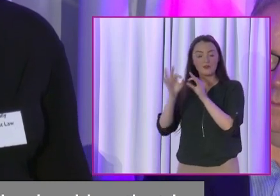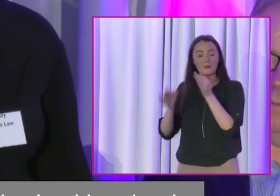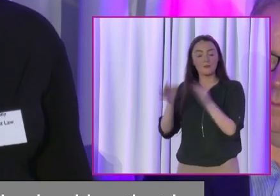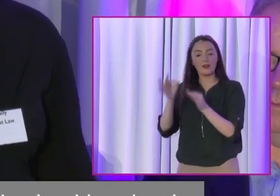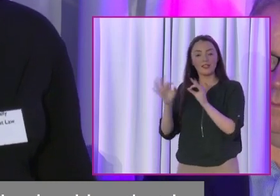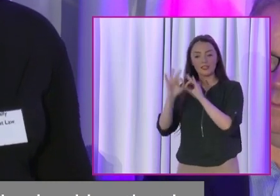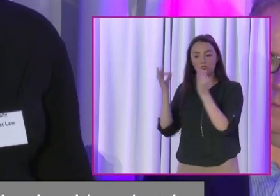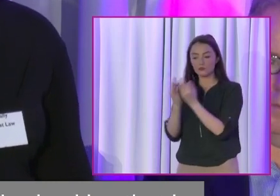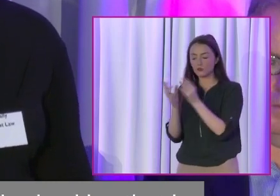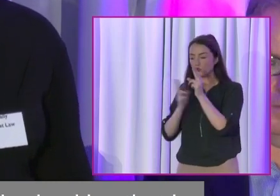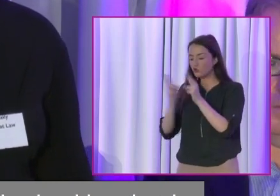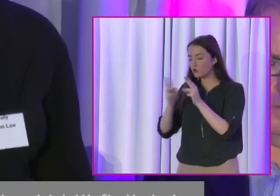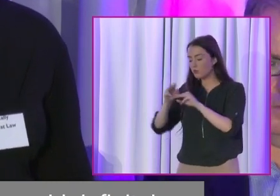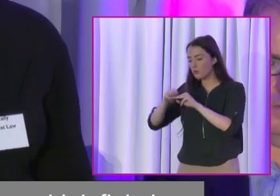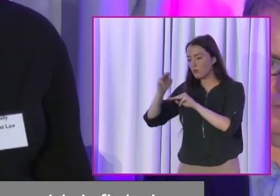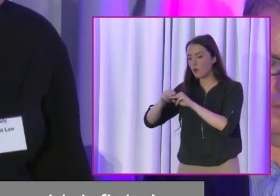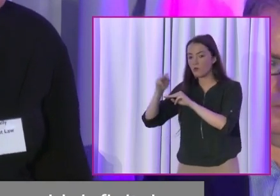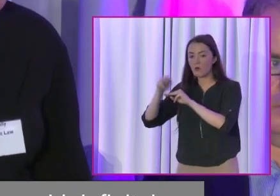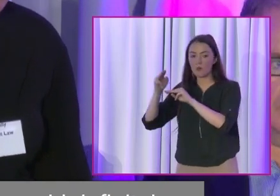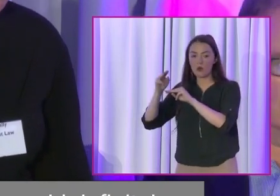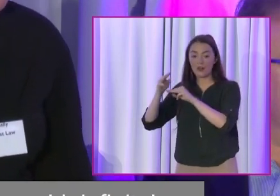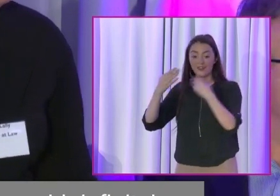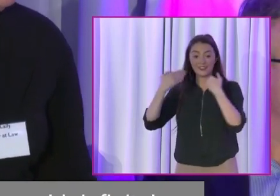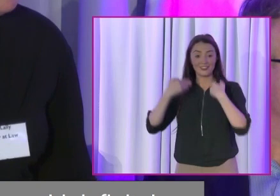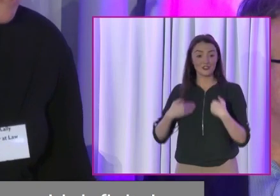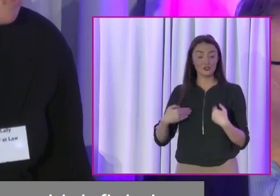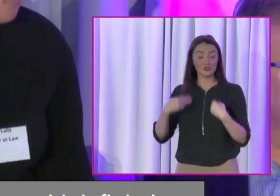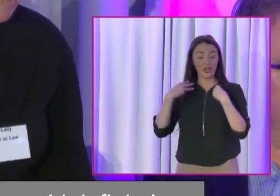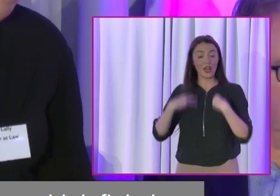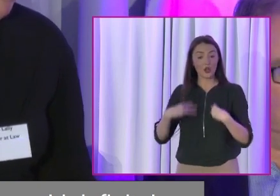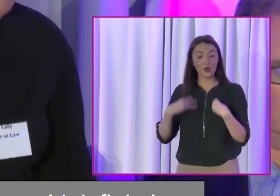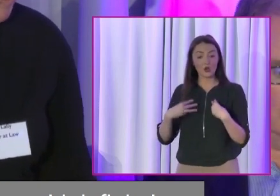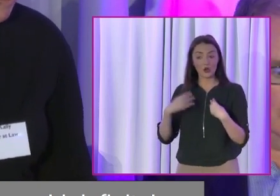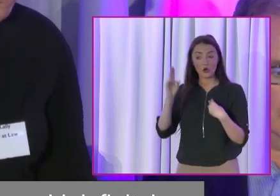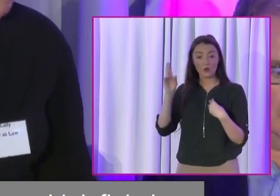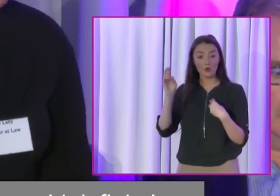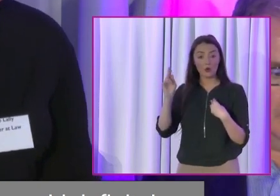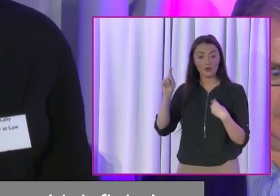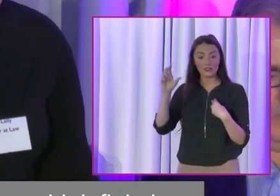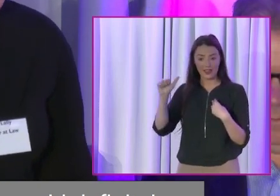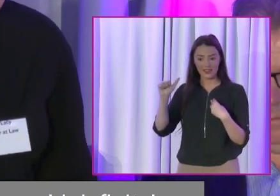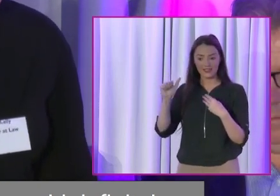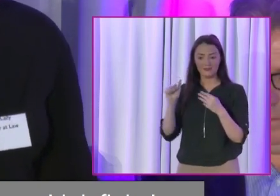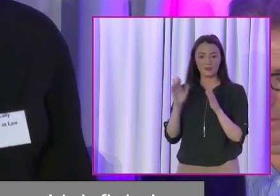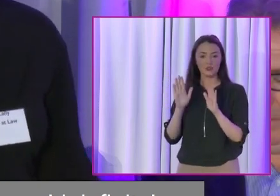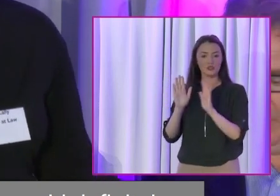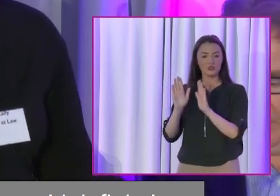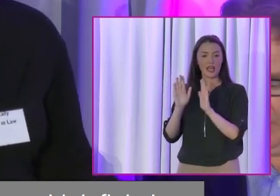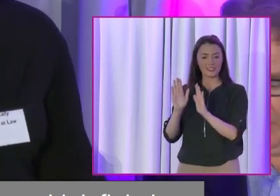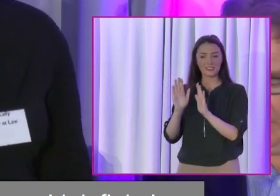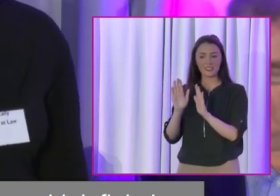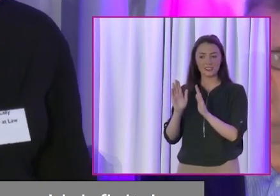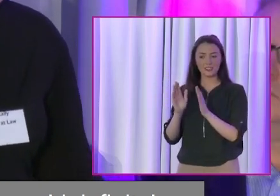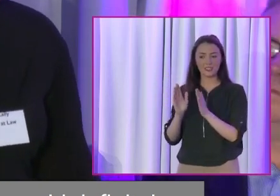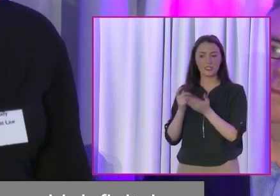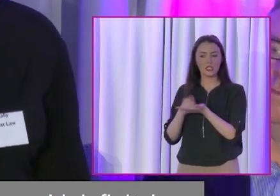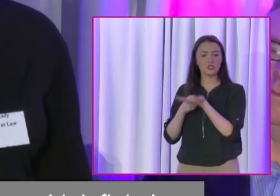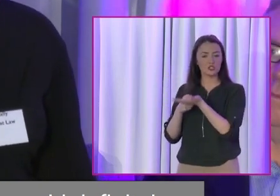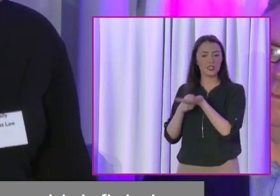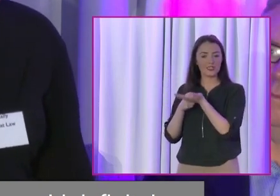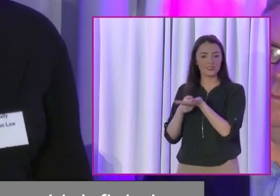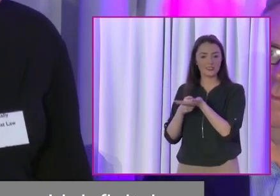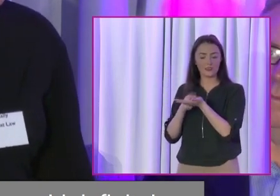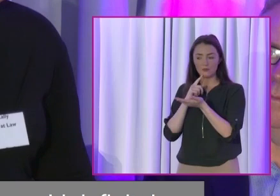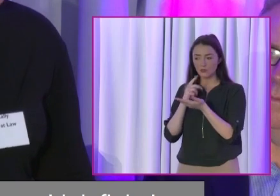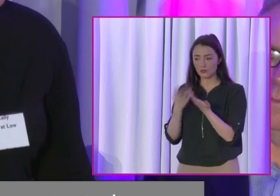be doing more. Those gender quotas are suggested. Suggested, Michal Martin, Leo Varadkar, and Eamon Ryan. You can